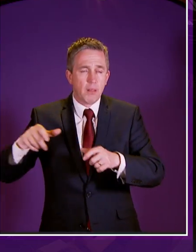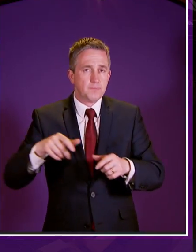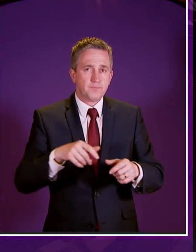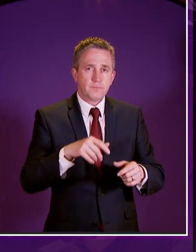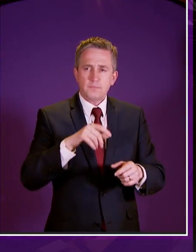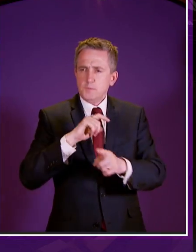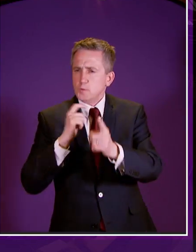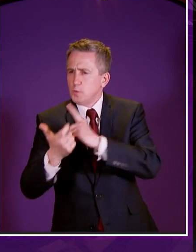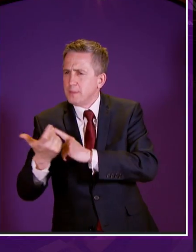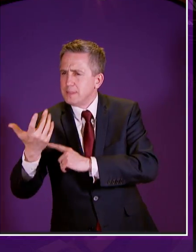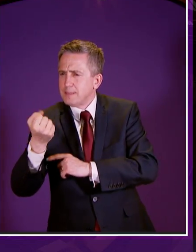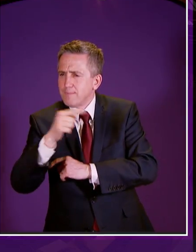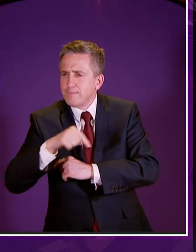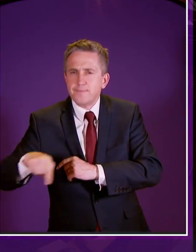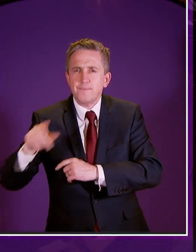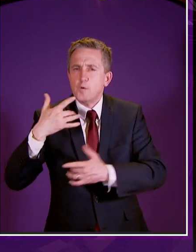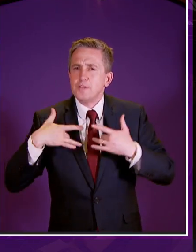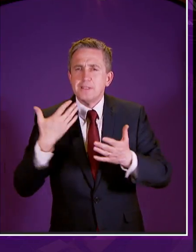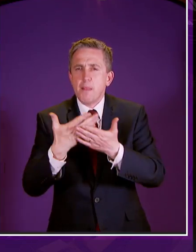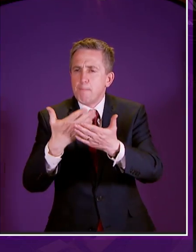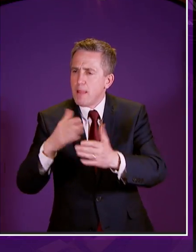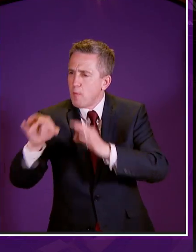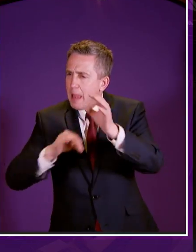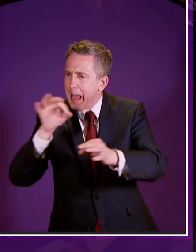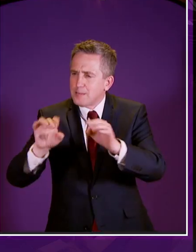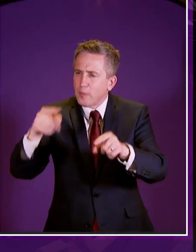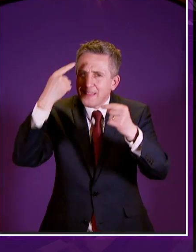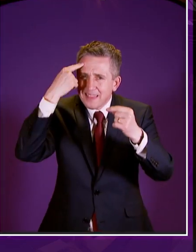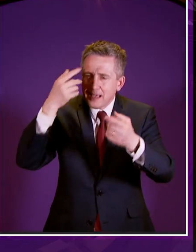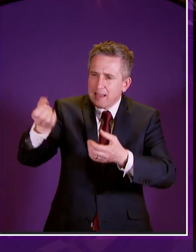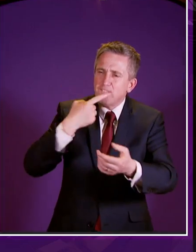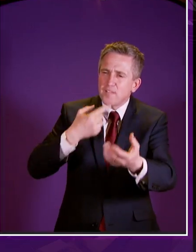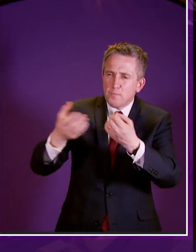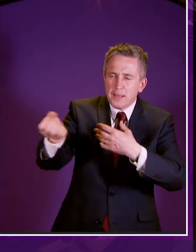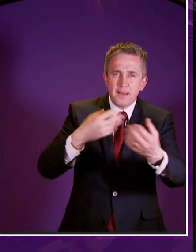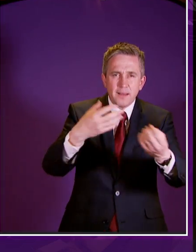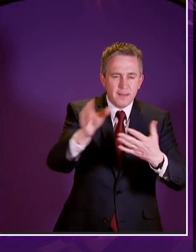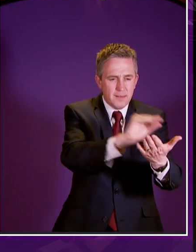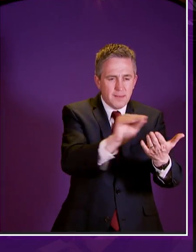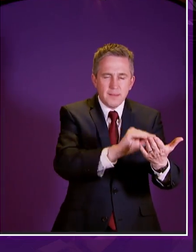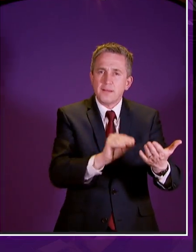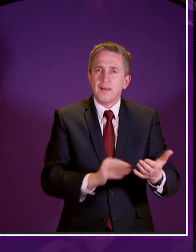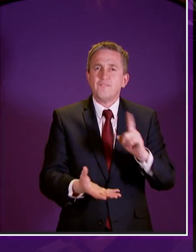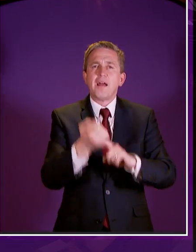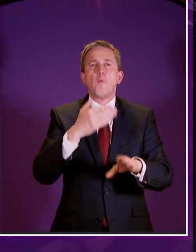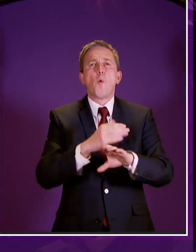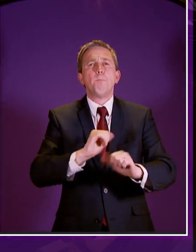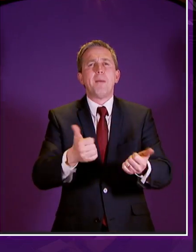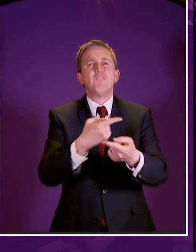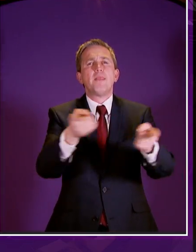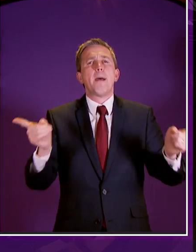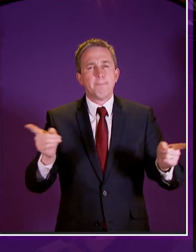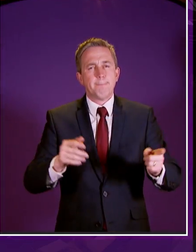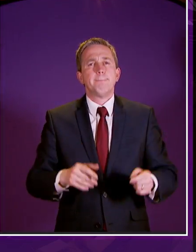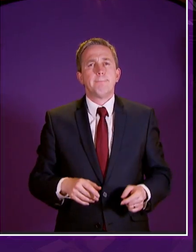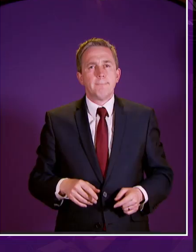the many communities with an interest in the bill working in collaboration with them finding out more about what works best for them